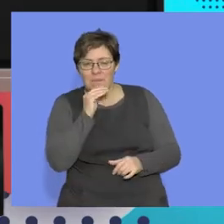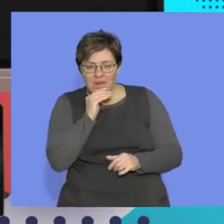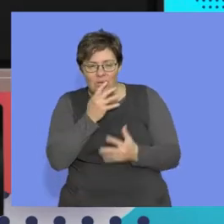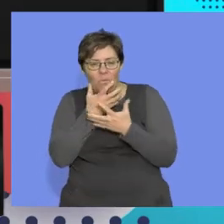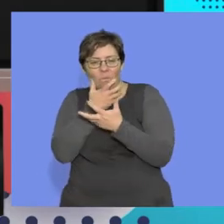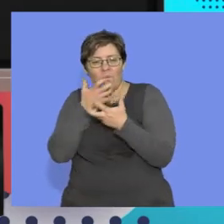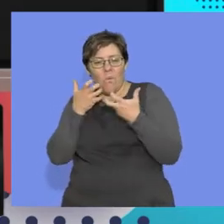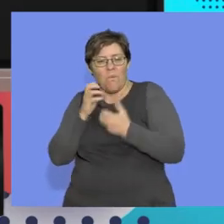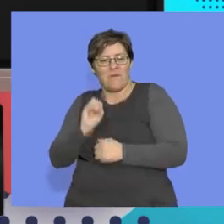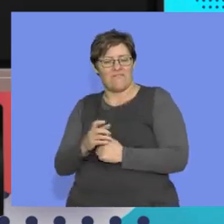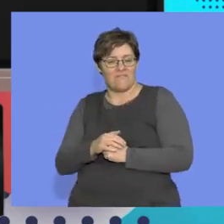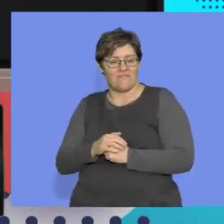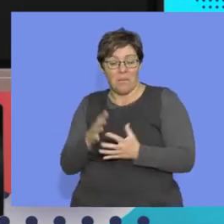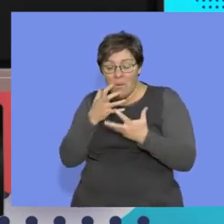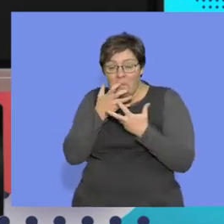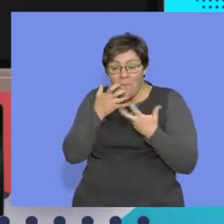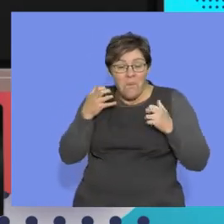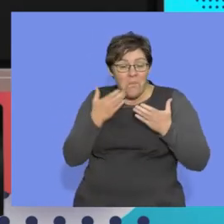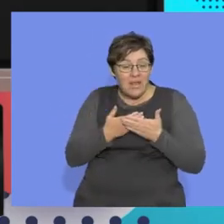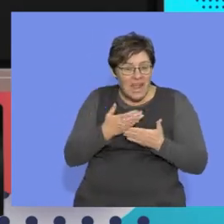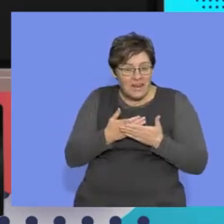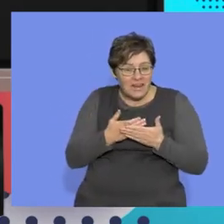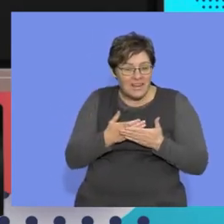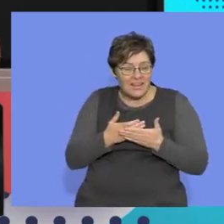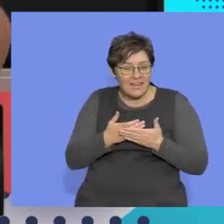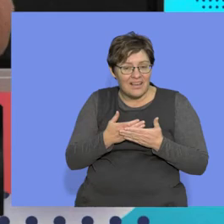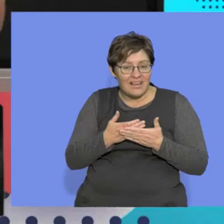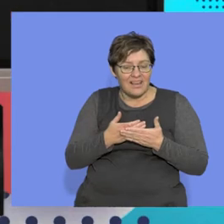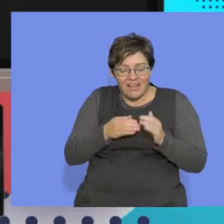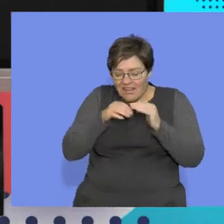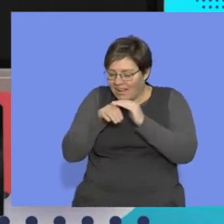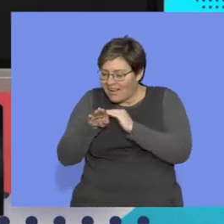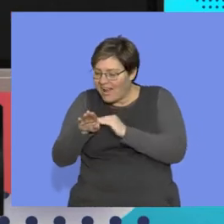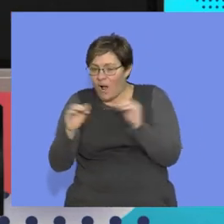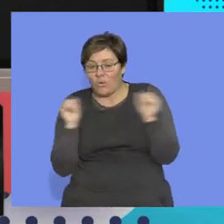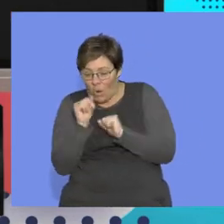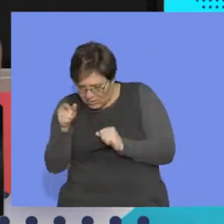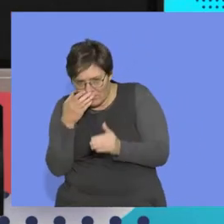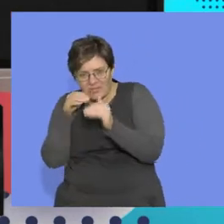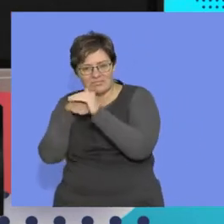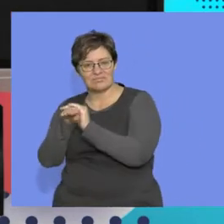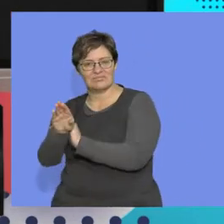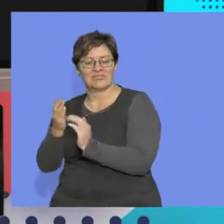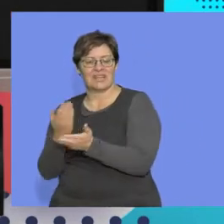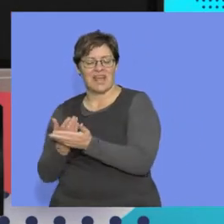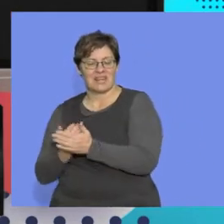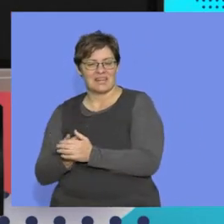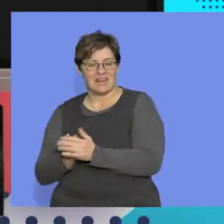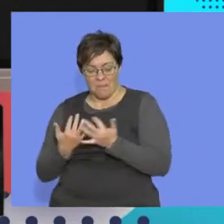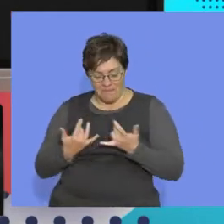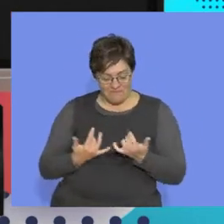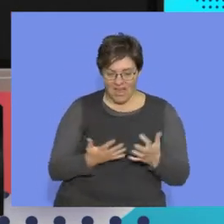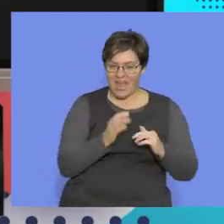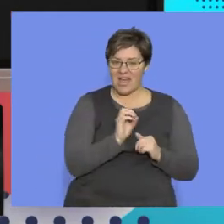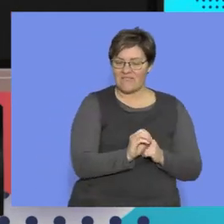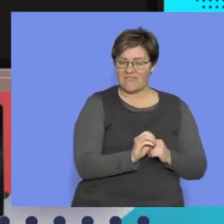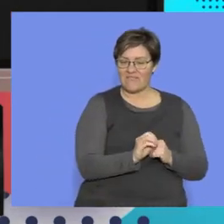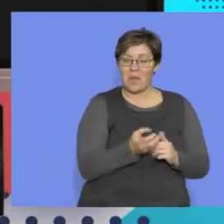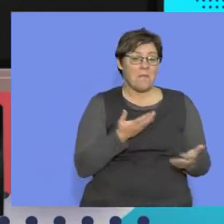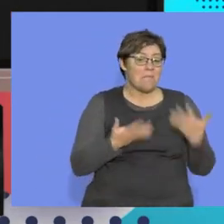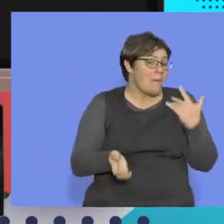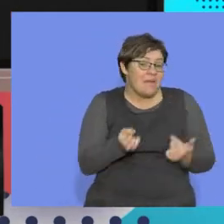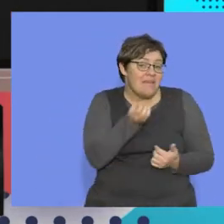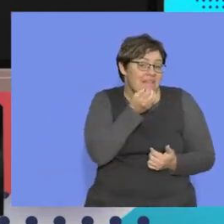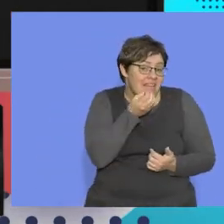I can keep warm. If I can keep warm, I can go into areas where it's colder. If I've got a fire,